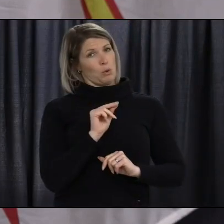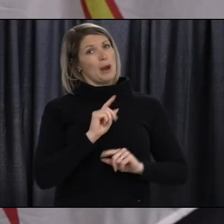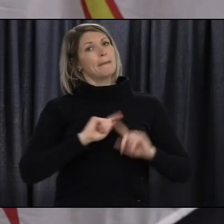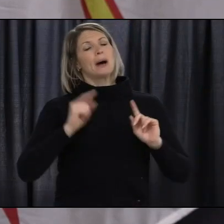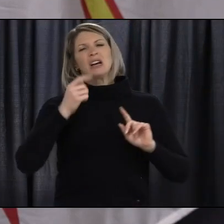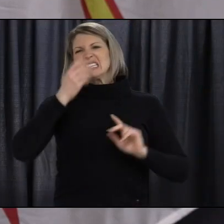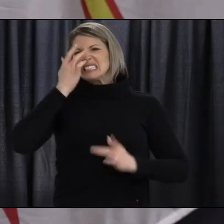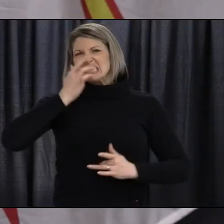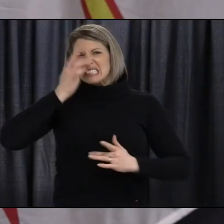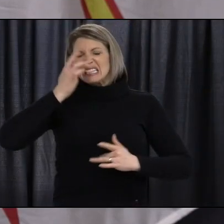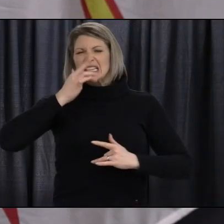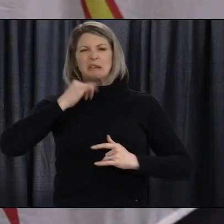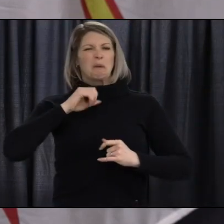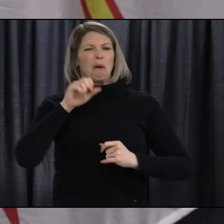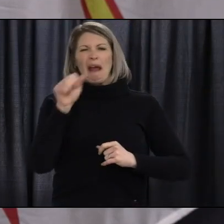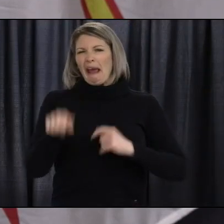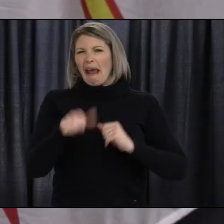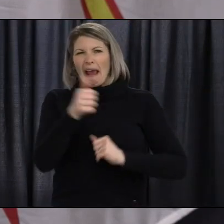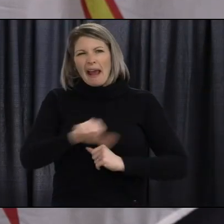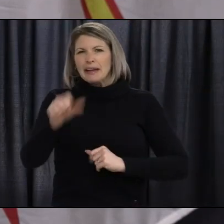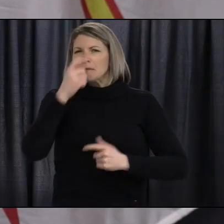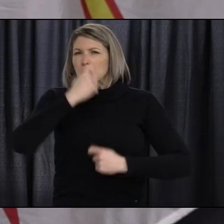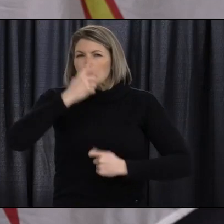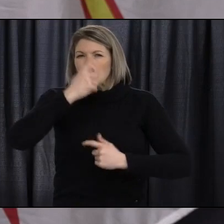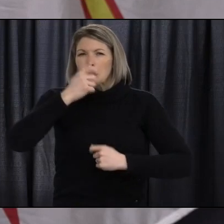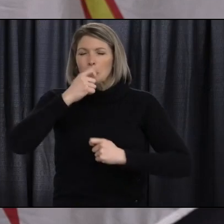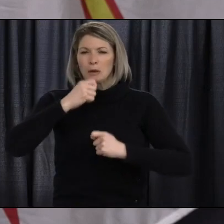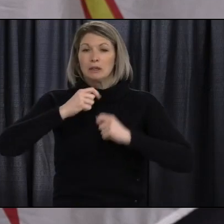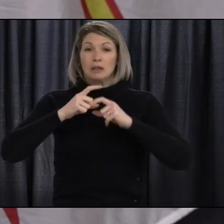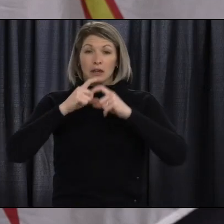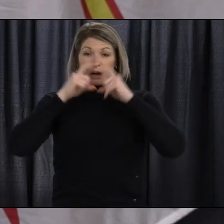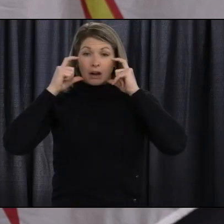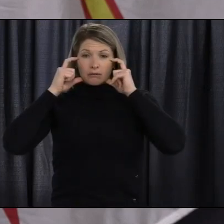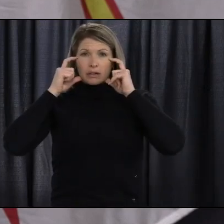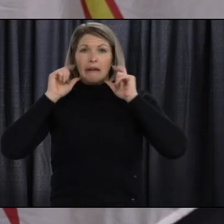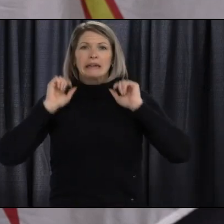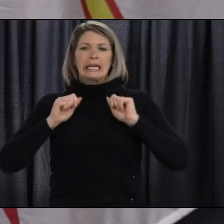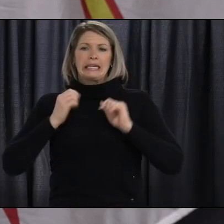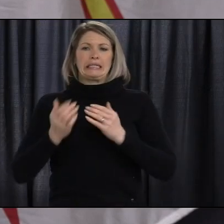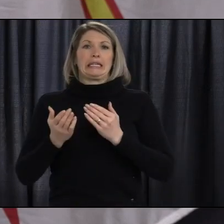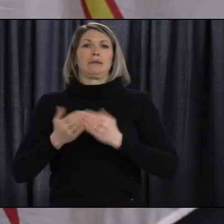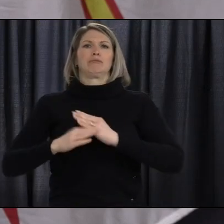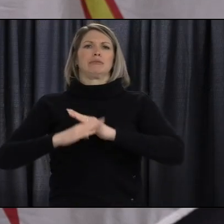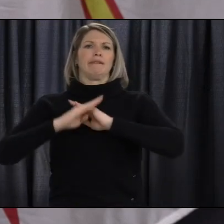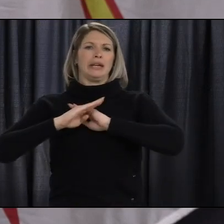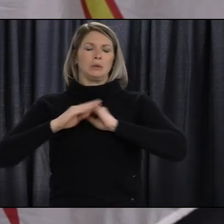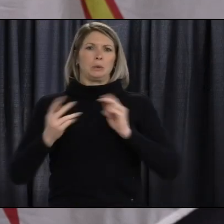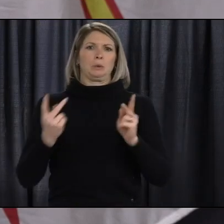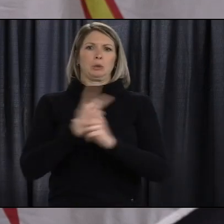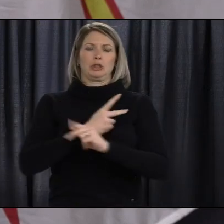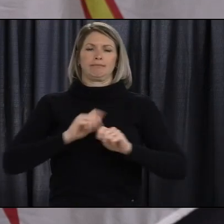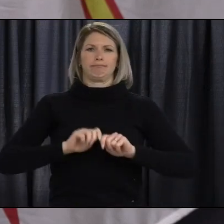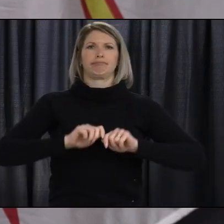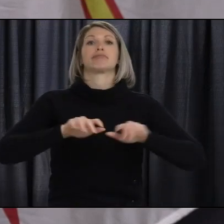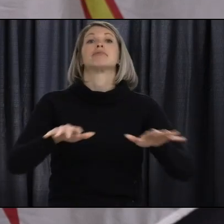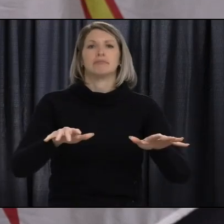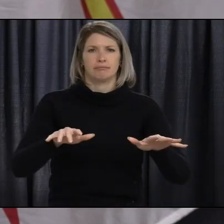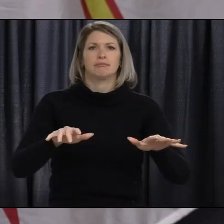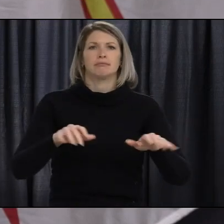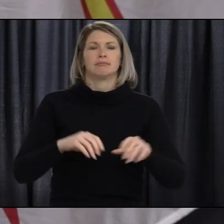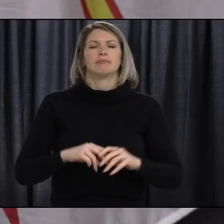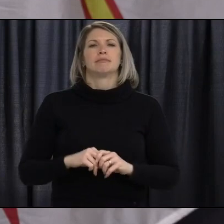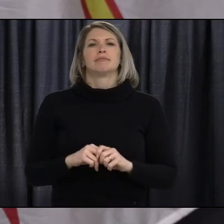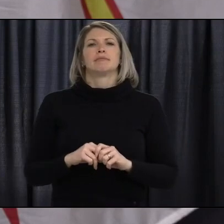your respiratory droplets from contaminating others or landing on surfaces. It can be particularly beneficial